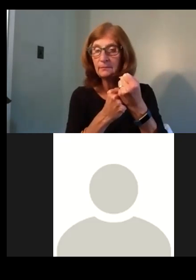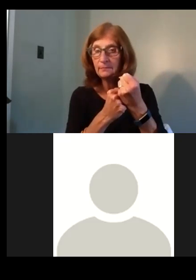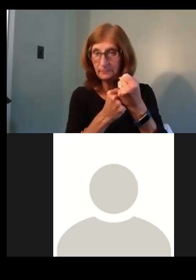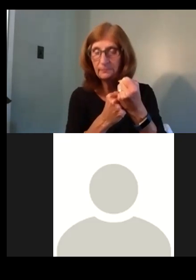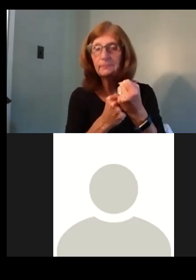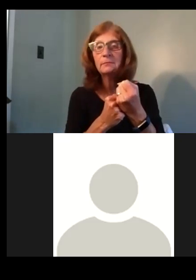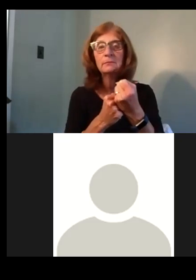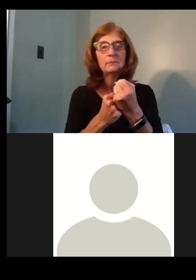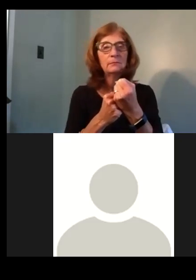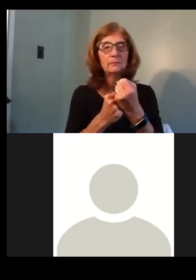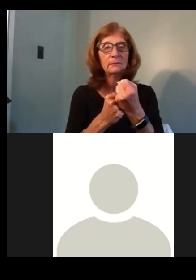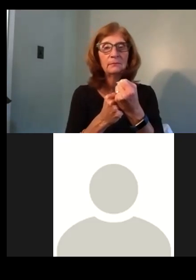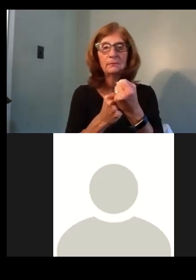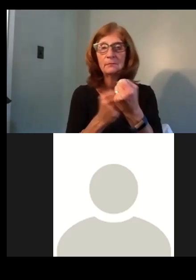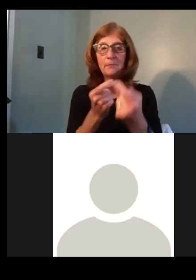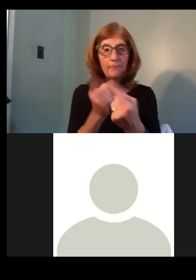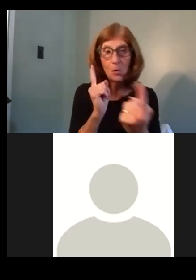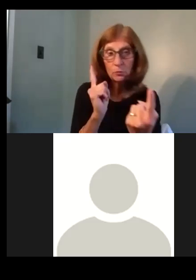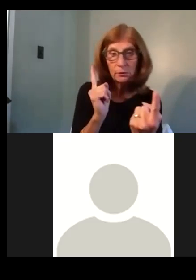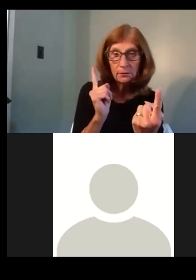Aye. Any opposed?